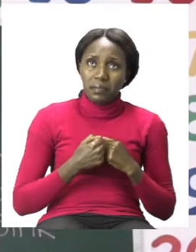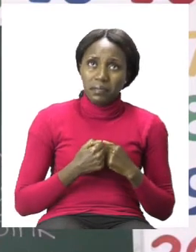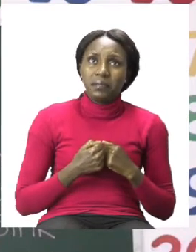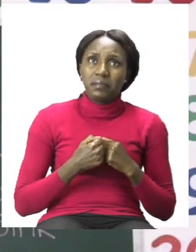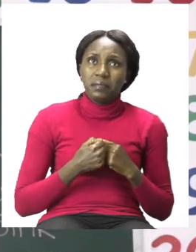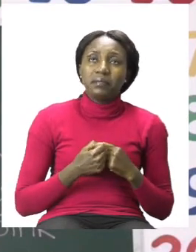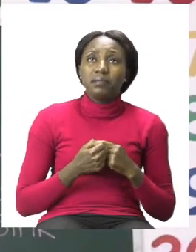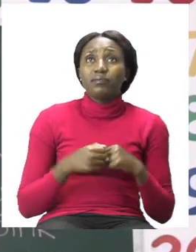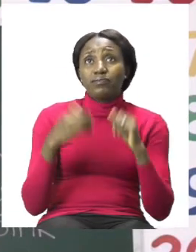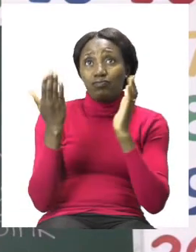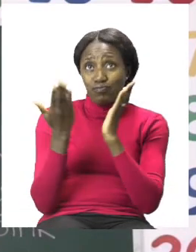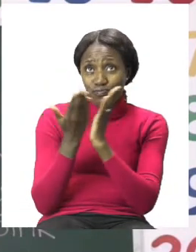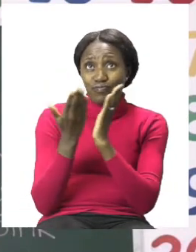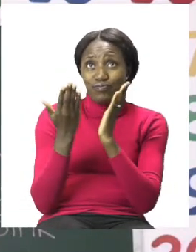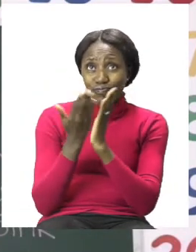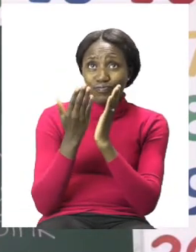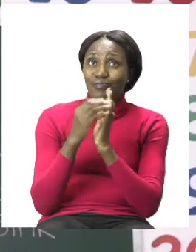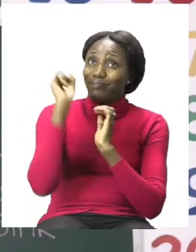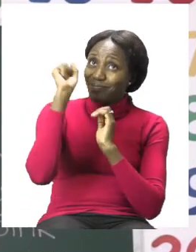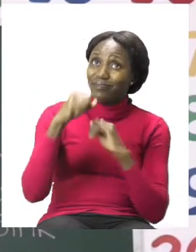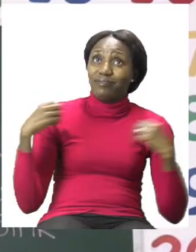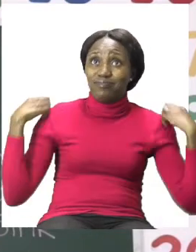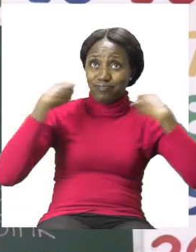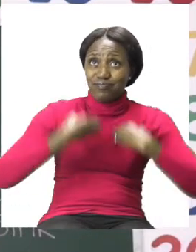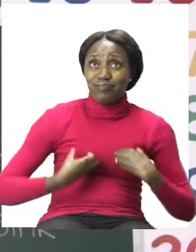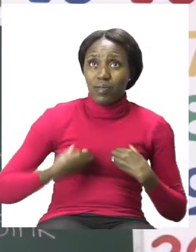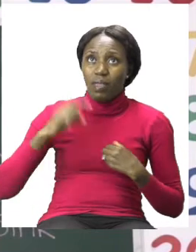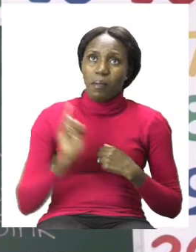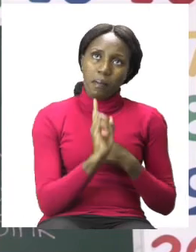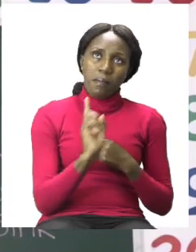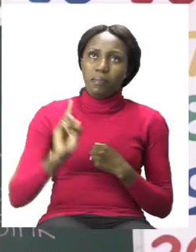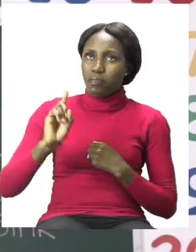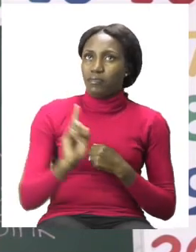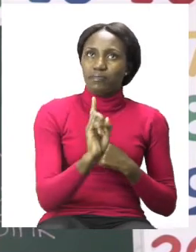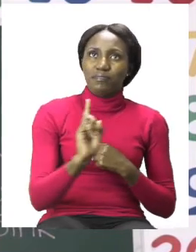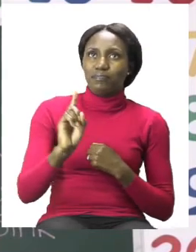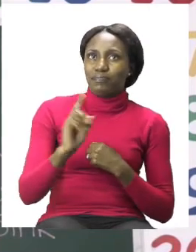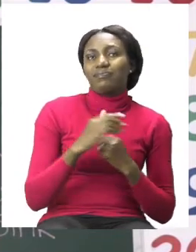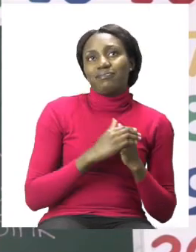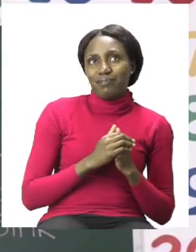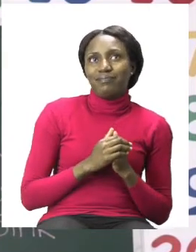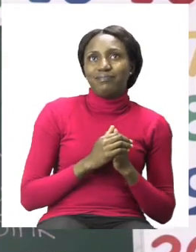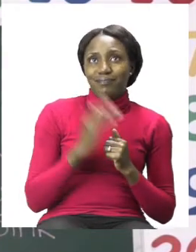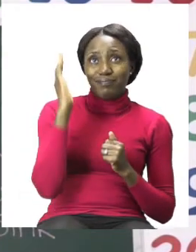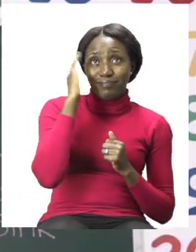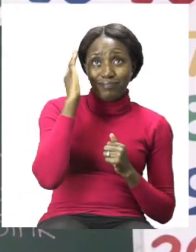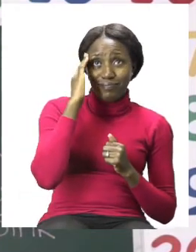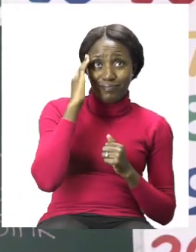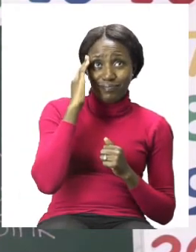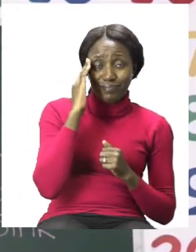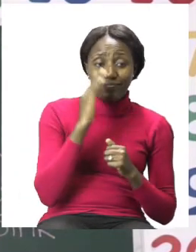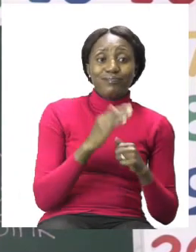going to school. Good job. Now we know that we have put our pictures in the